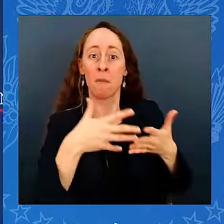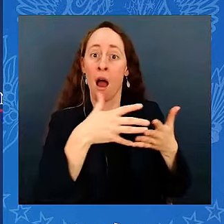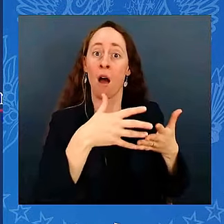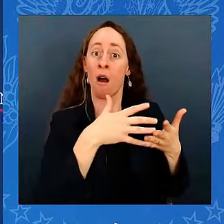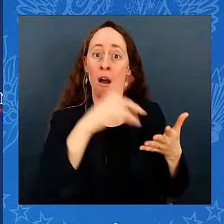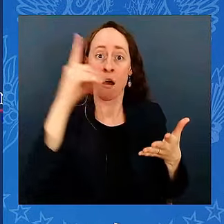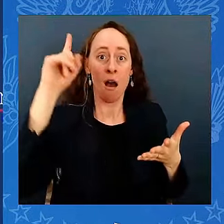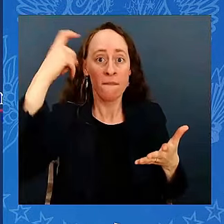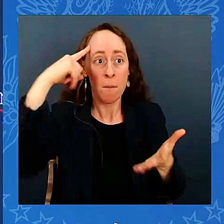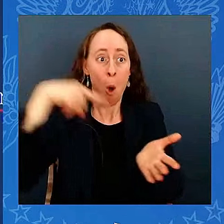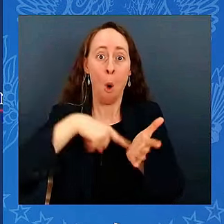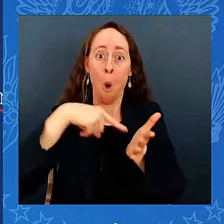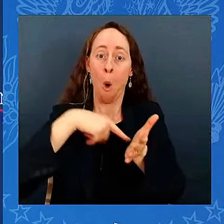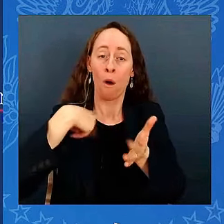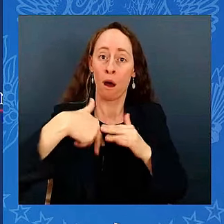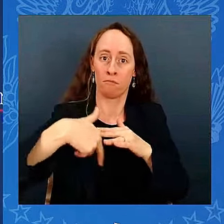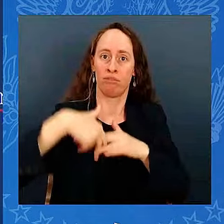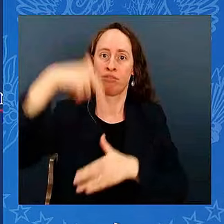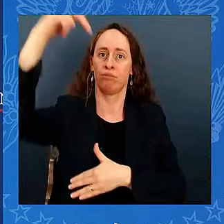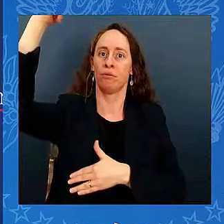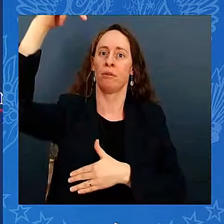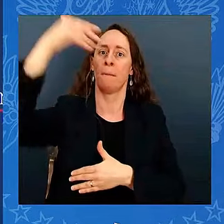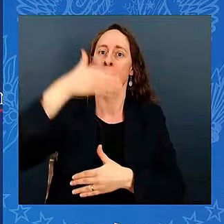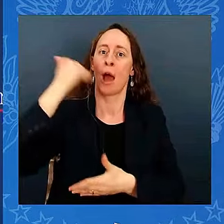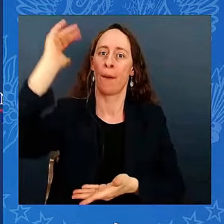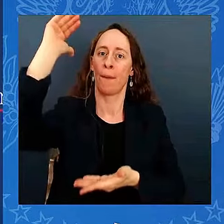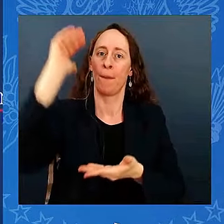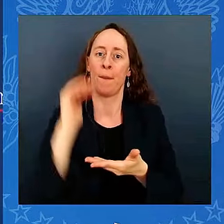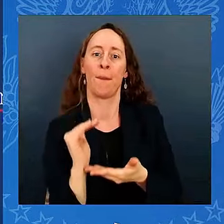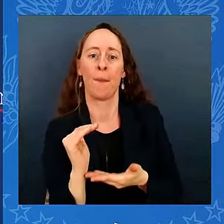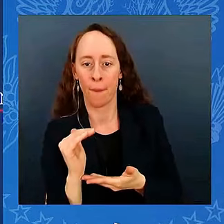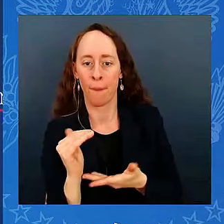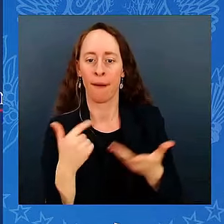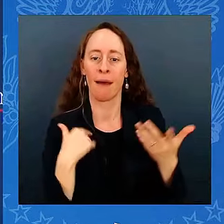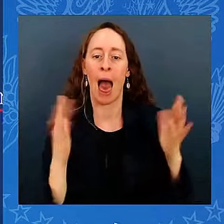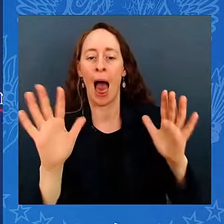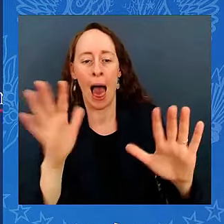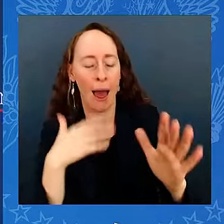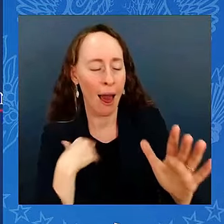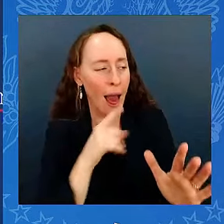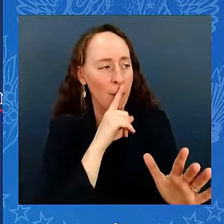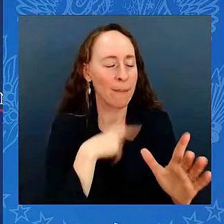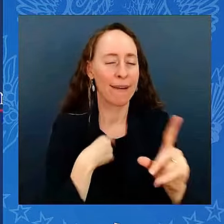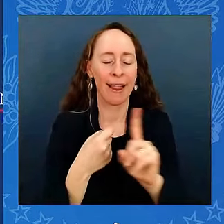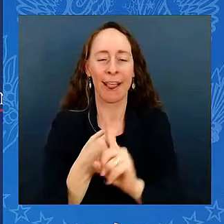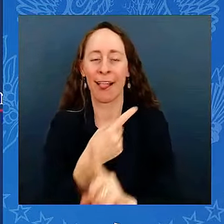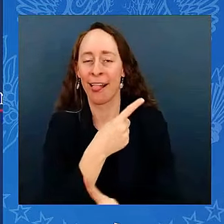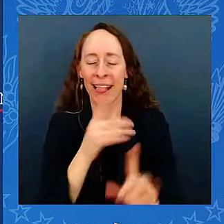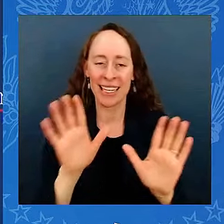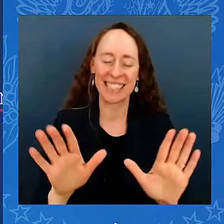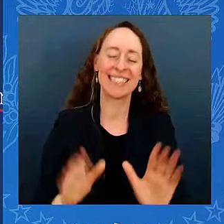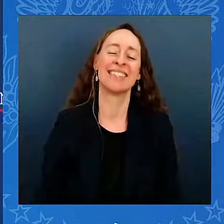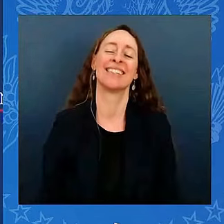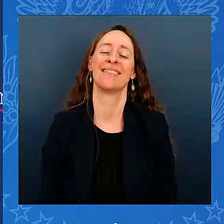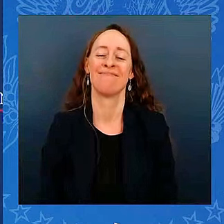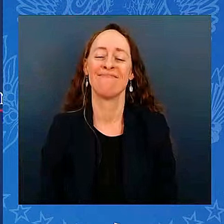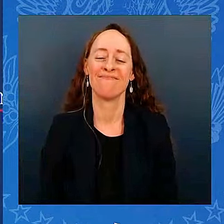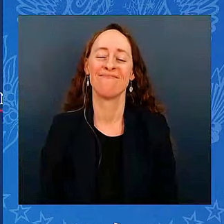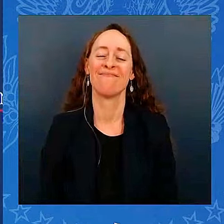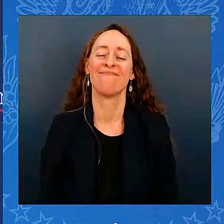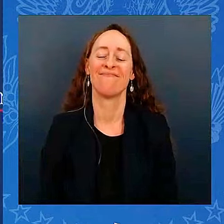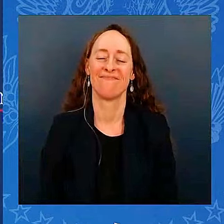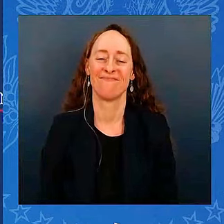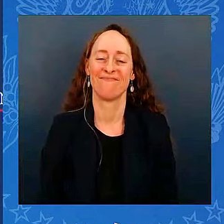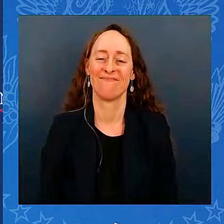Wouldn't it not — anyway, I don't get it. I get going. But my point is, that includes the story of the